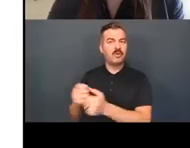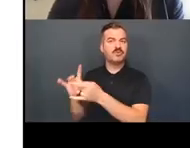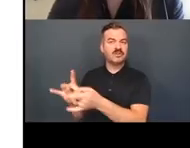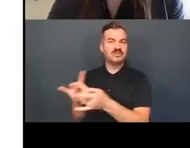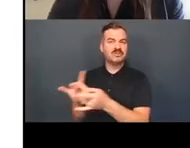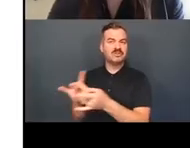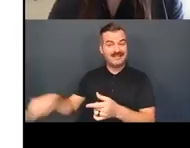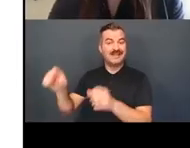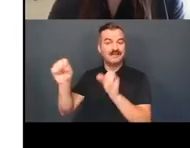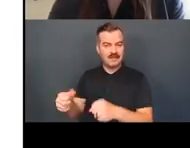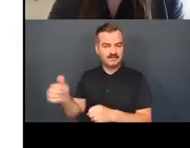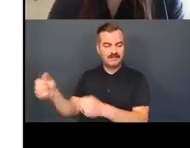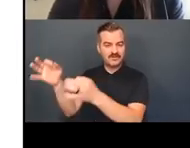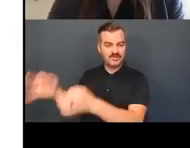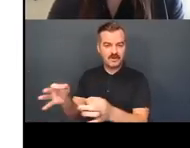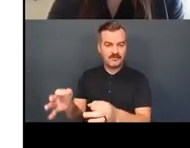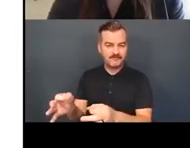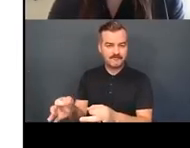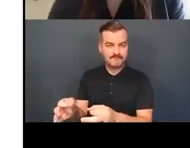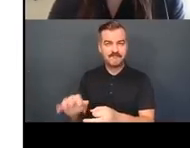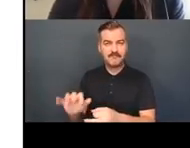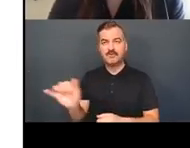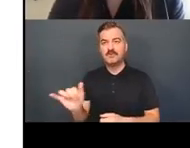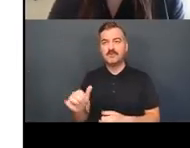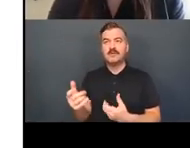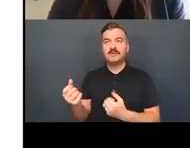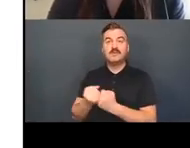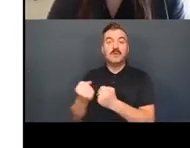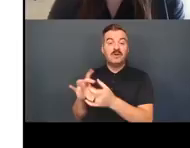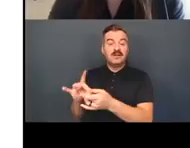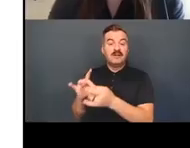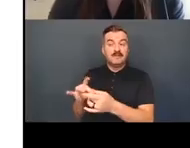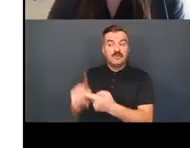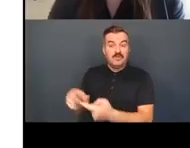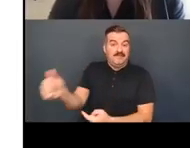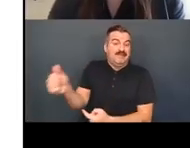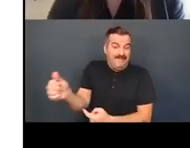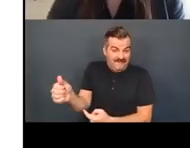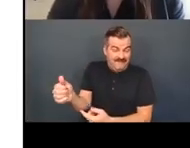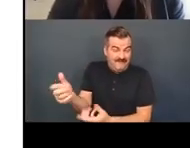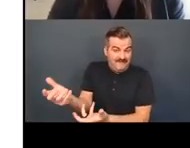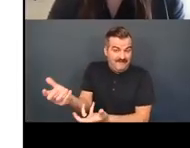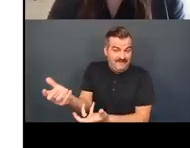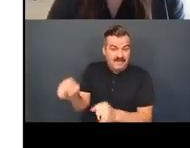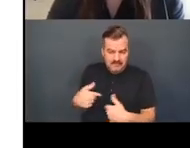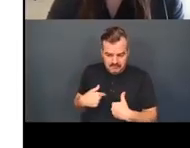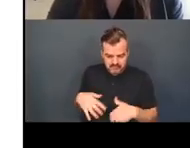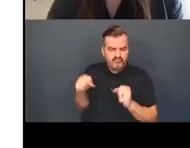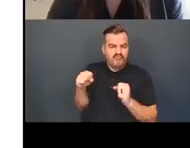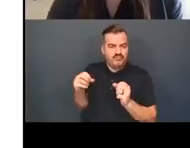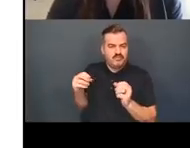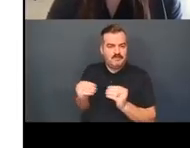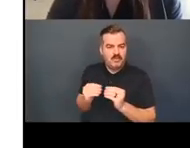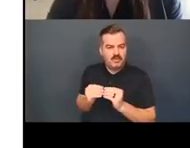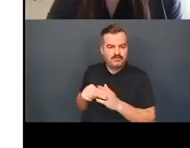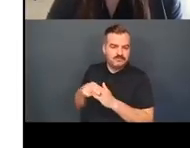-determination possible, including supporting relationships to oneself that enable greater and more comprehensive